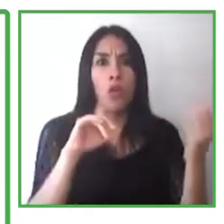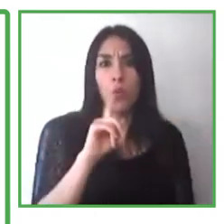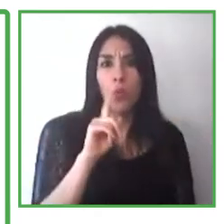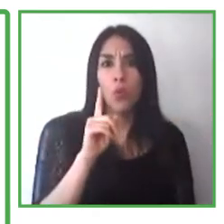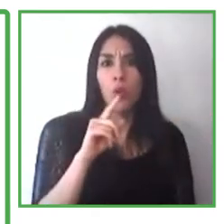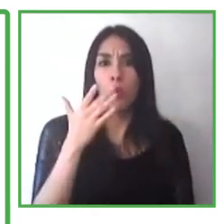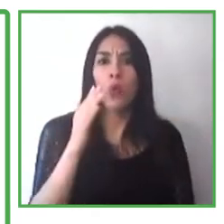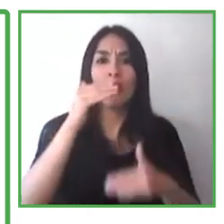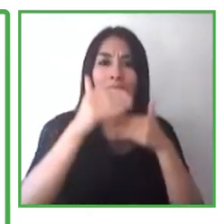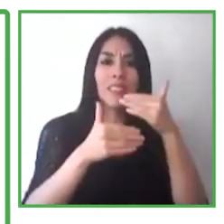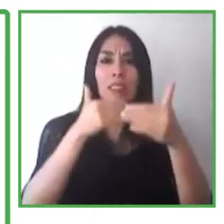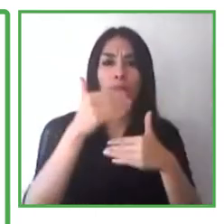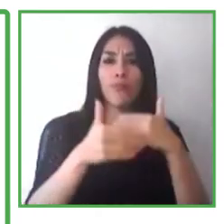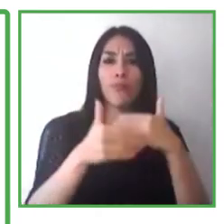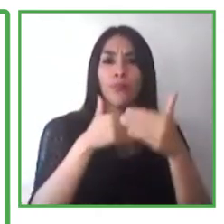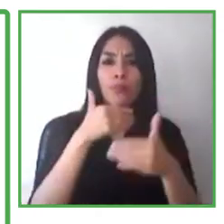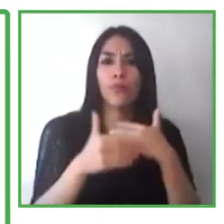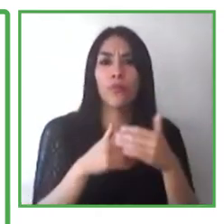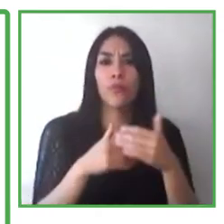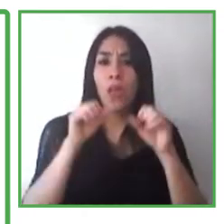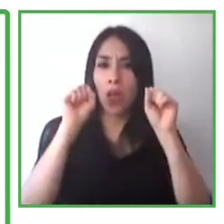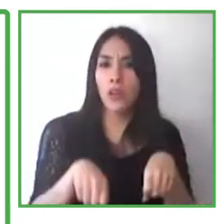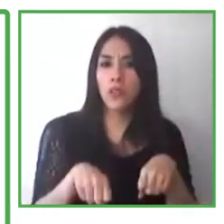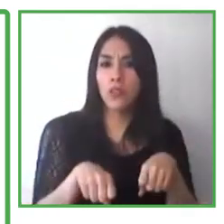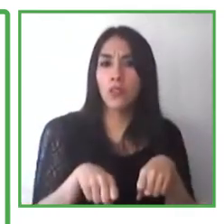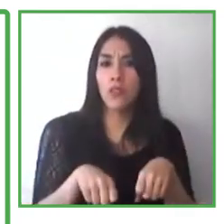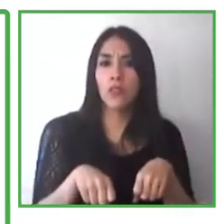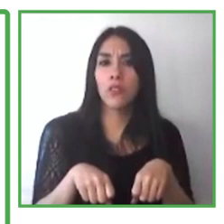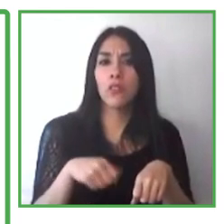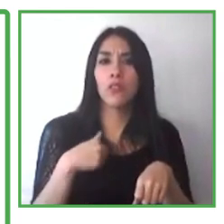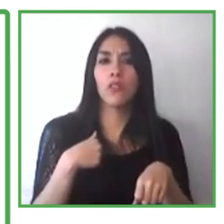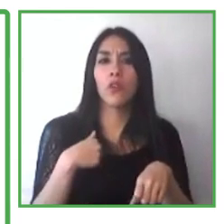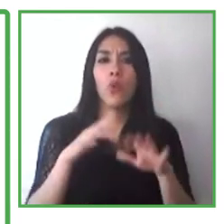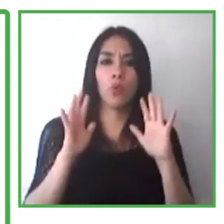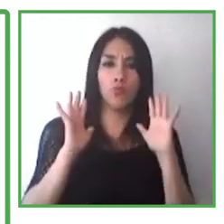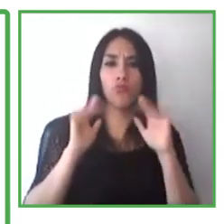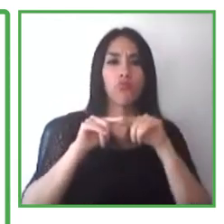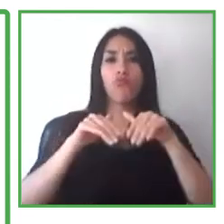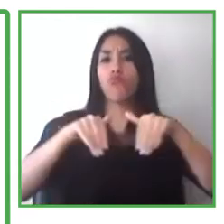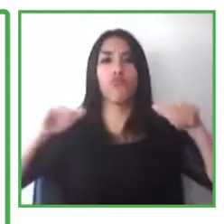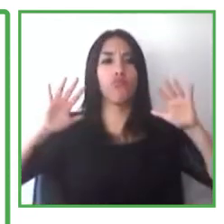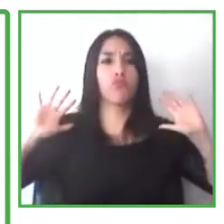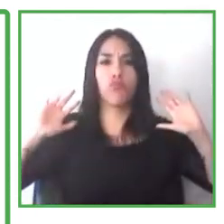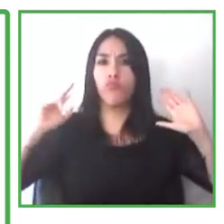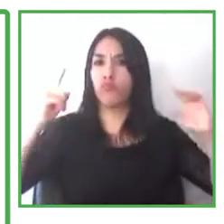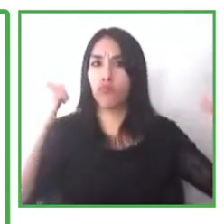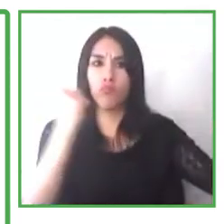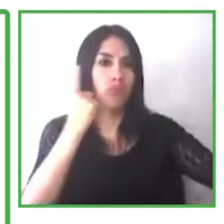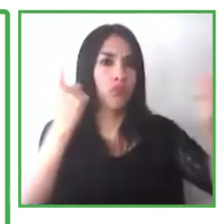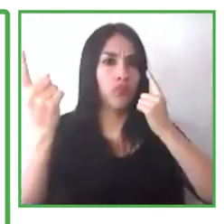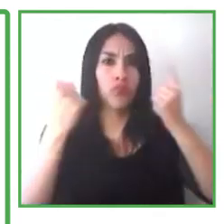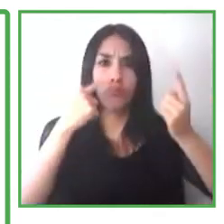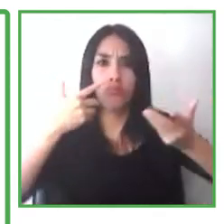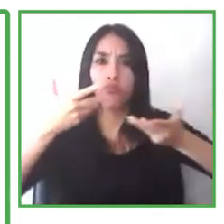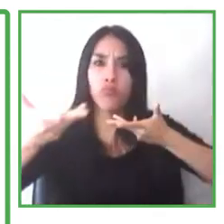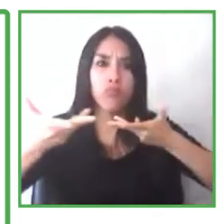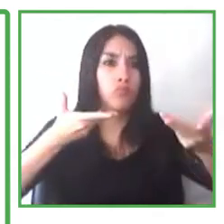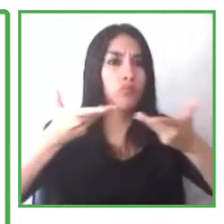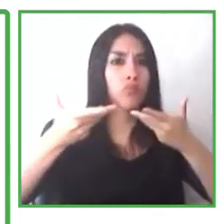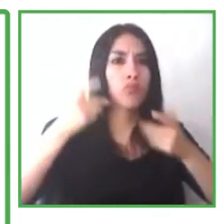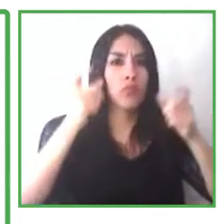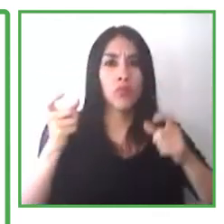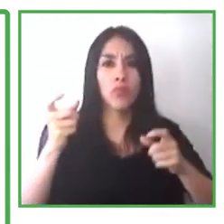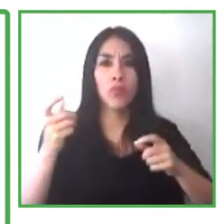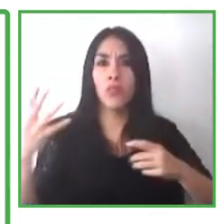including people with disabilities, their visibility will organically grow within your